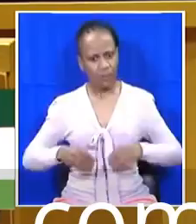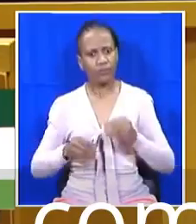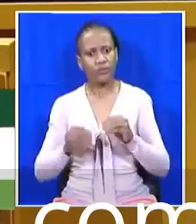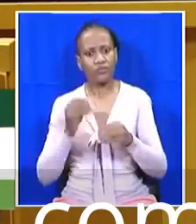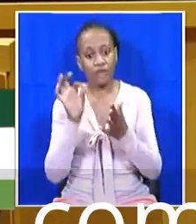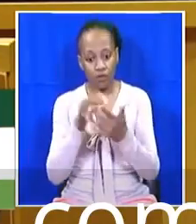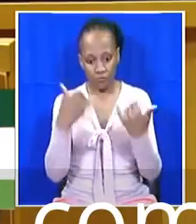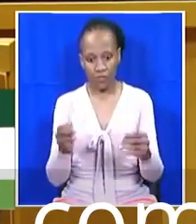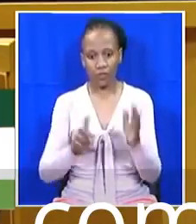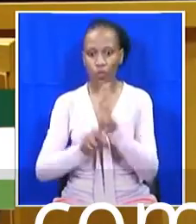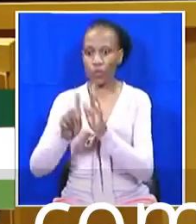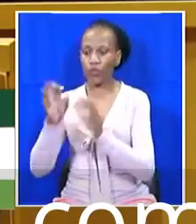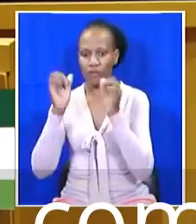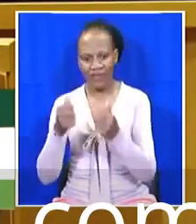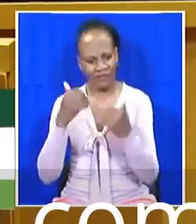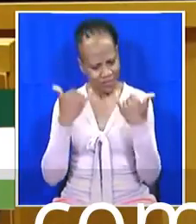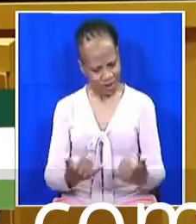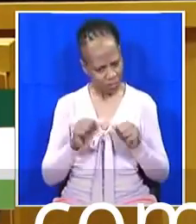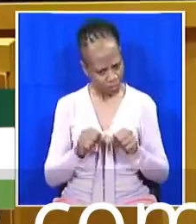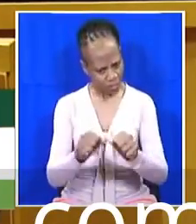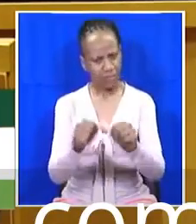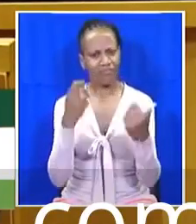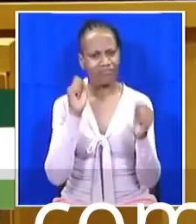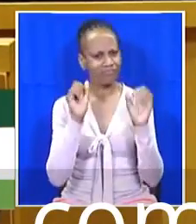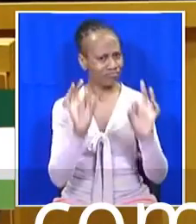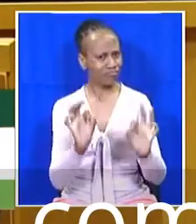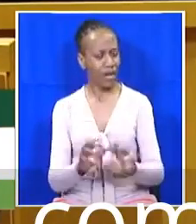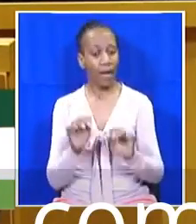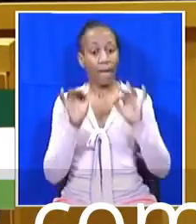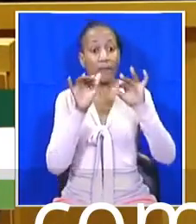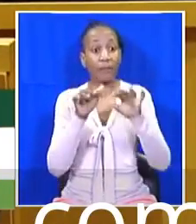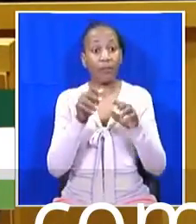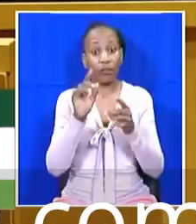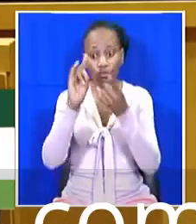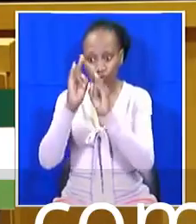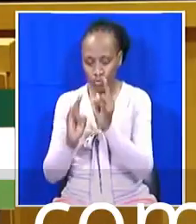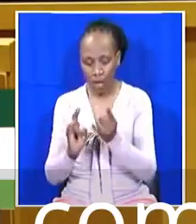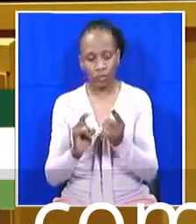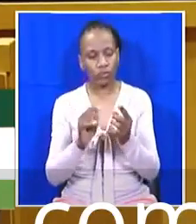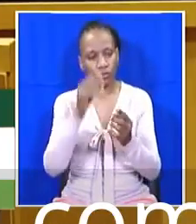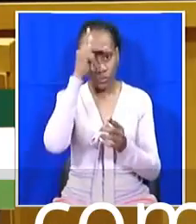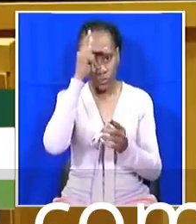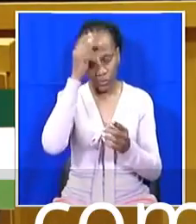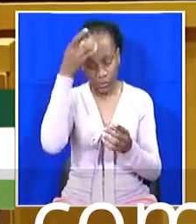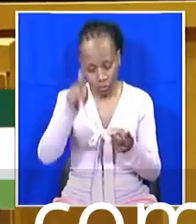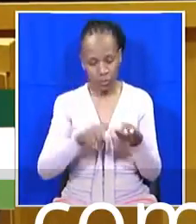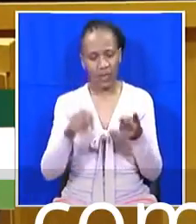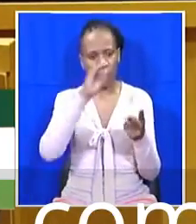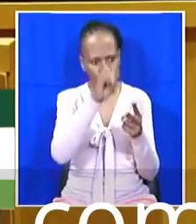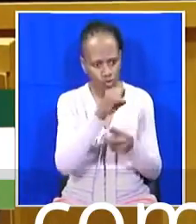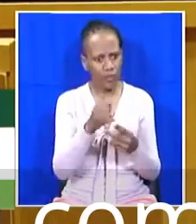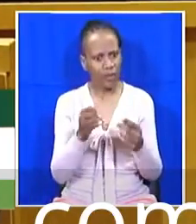It doesn't serve the people of Johannesburg, it doesn't serve the people of Chwane to have municipal councils that are ground to halt.